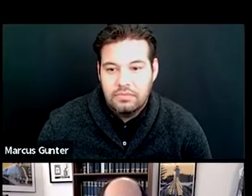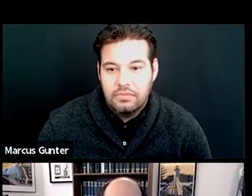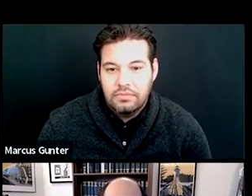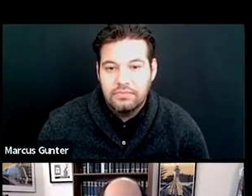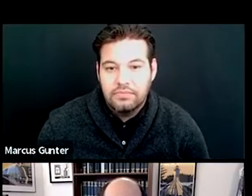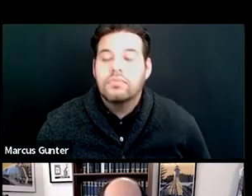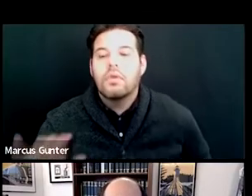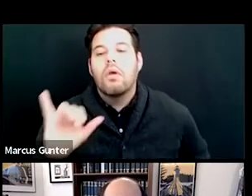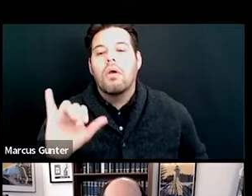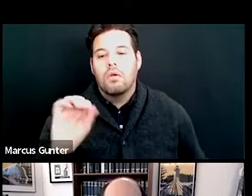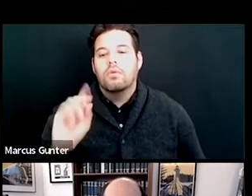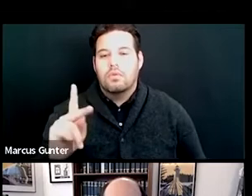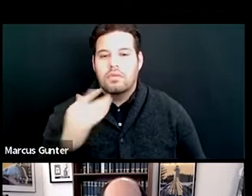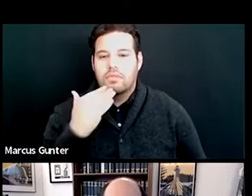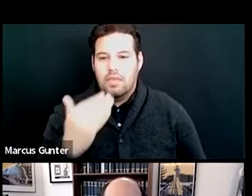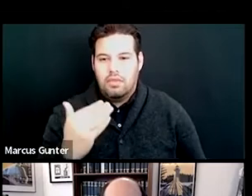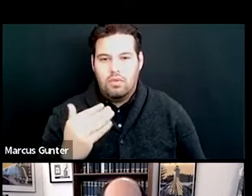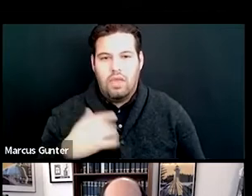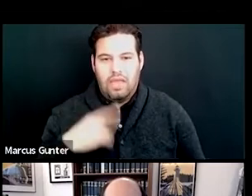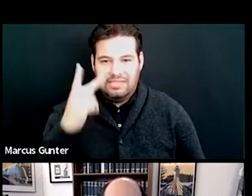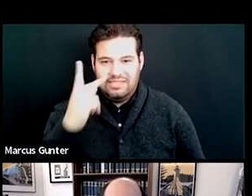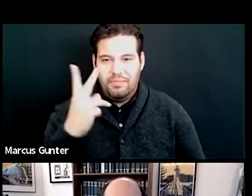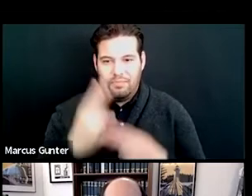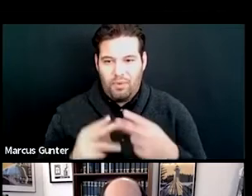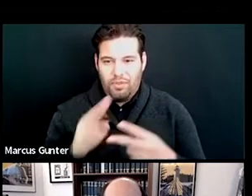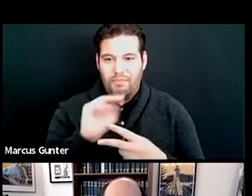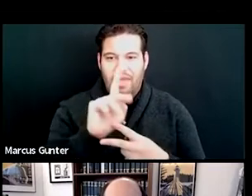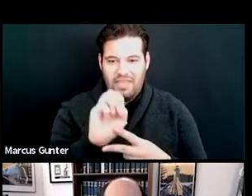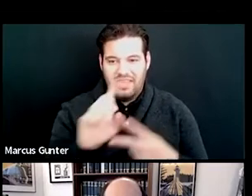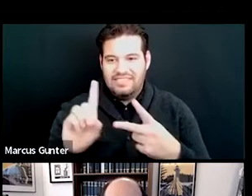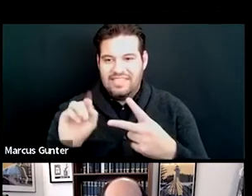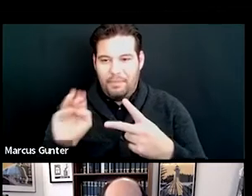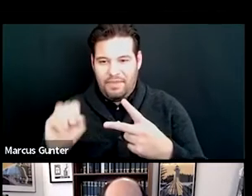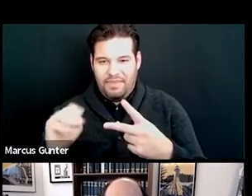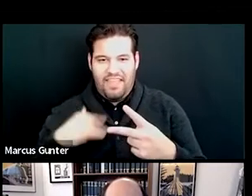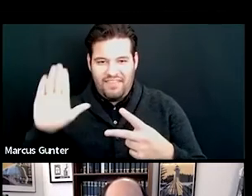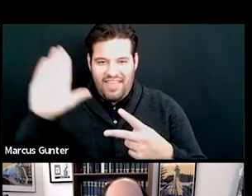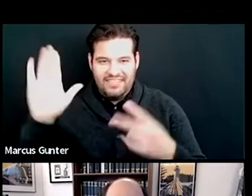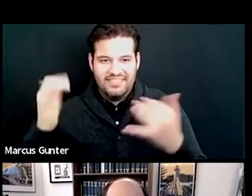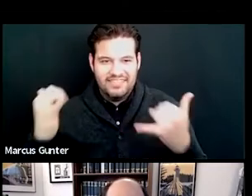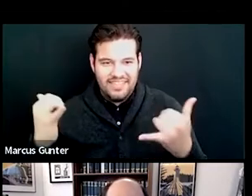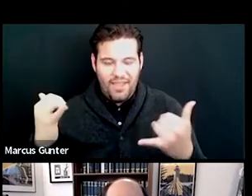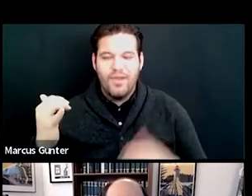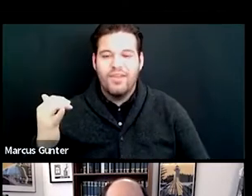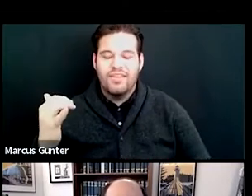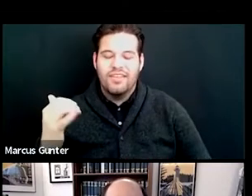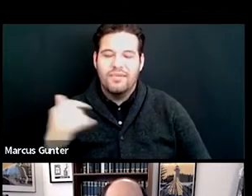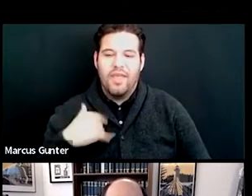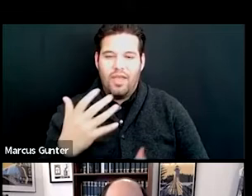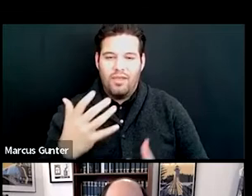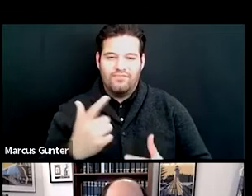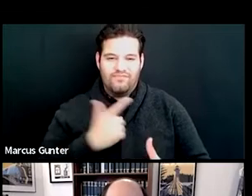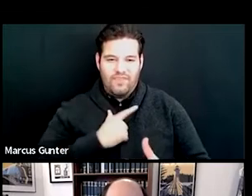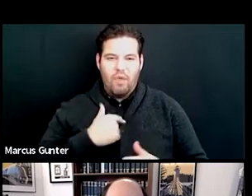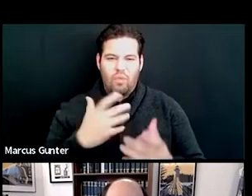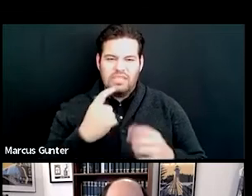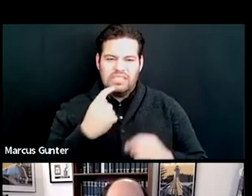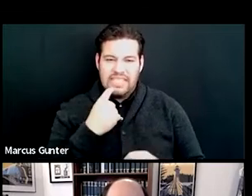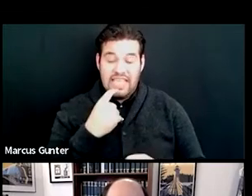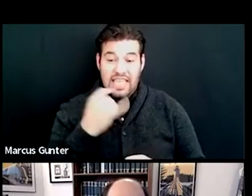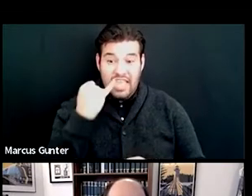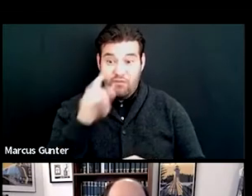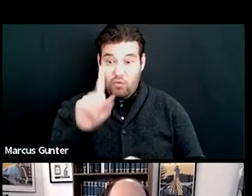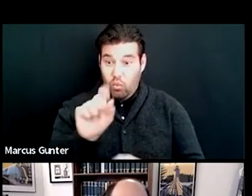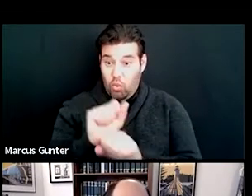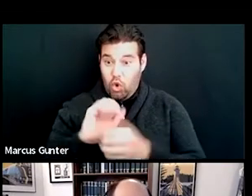Thank you. And I see both Mike or Kevin and Damien have their hands up, but I'm going to say that, um, if you're working